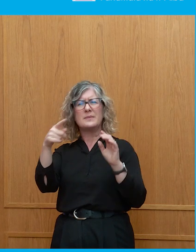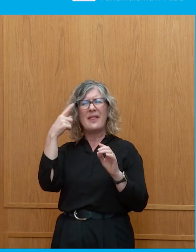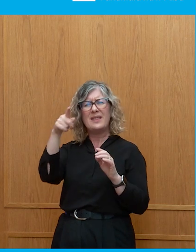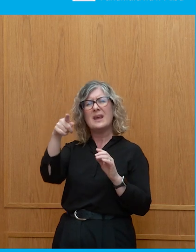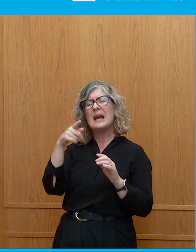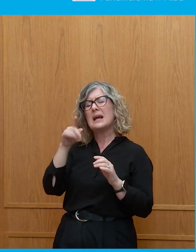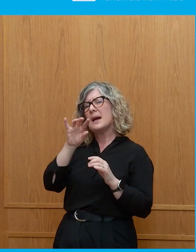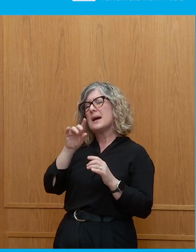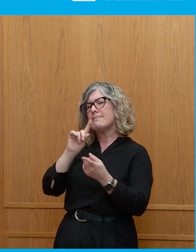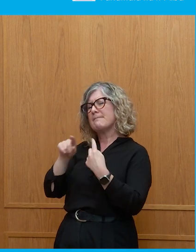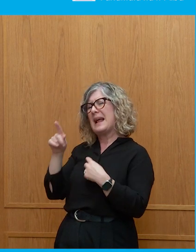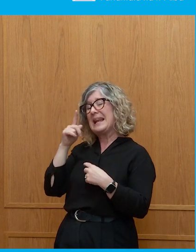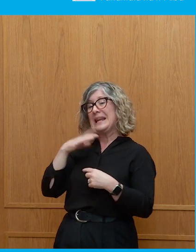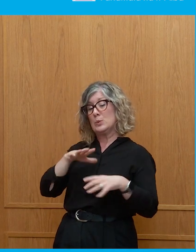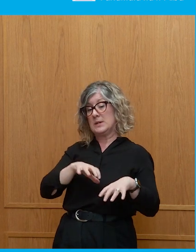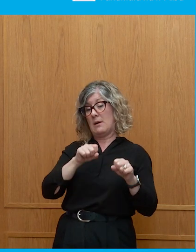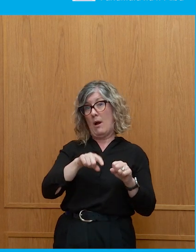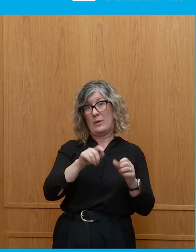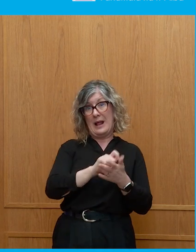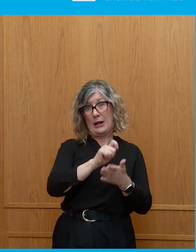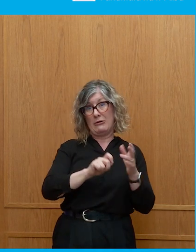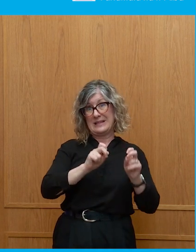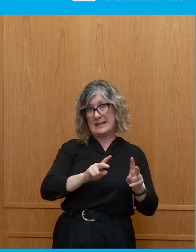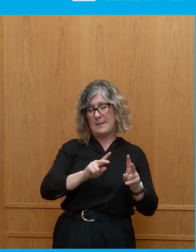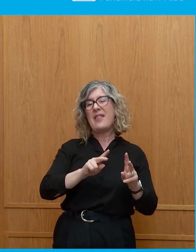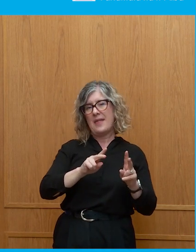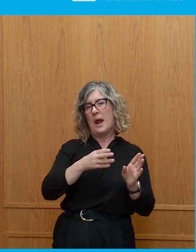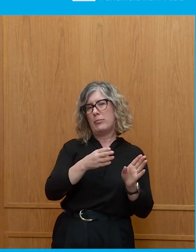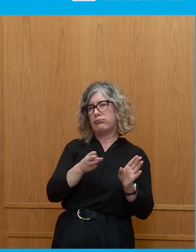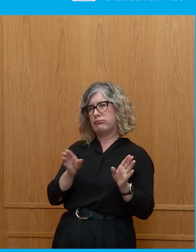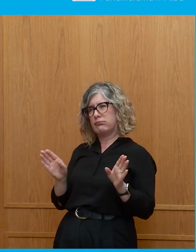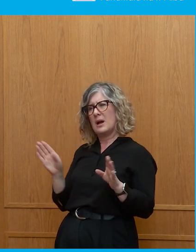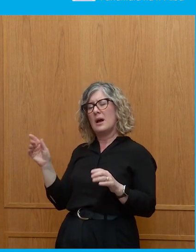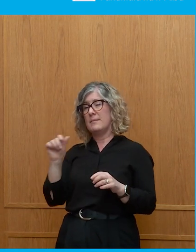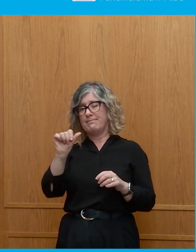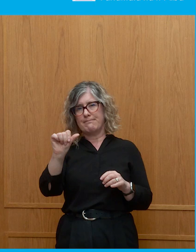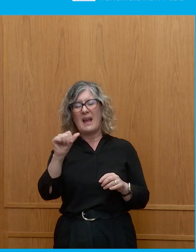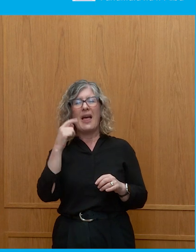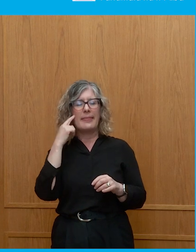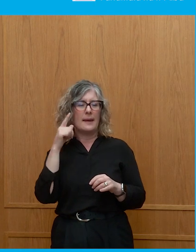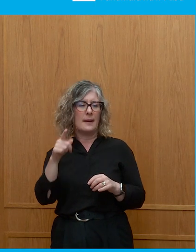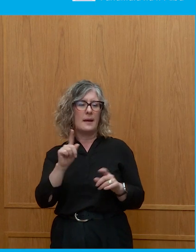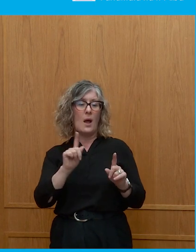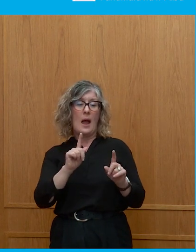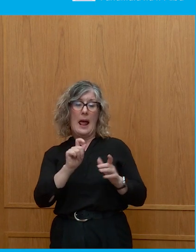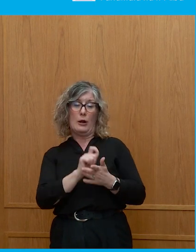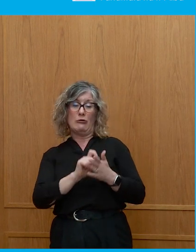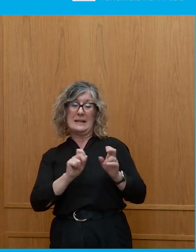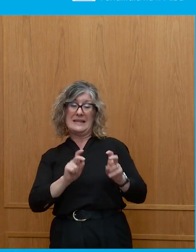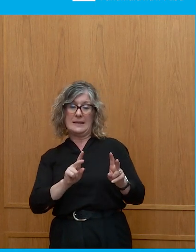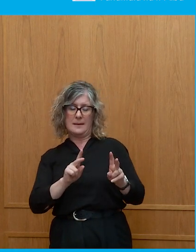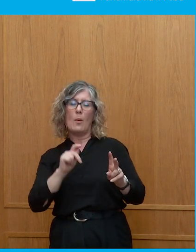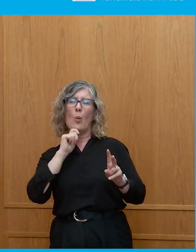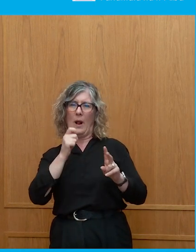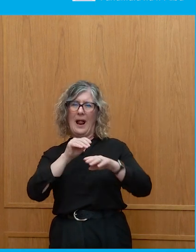Yes. Yeah. So, I I think that obviously the electoral system will shape the number of parties that you end up having